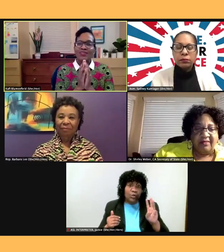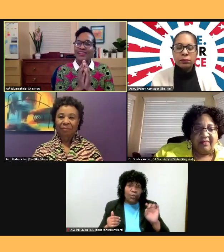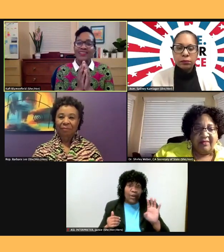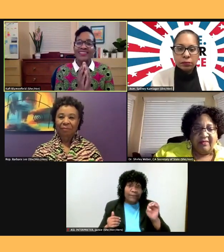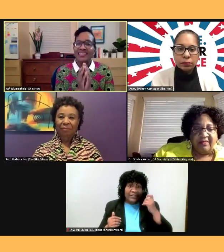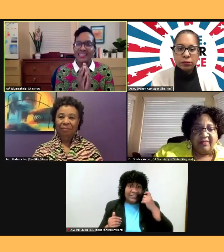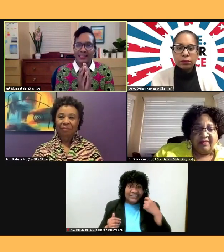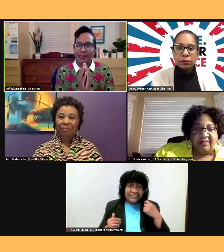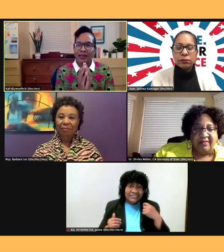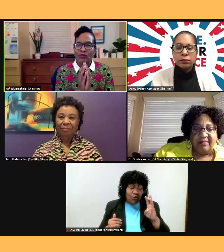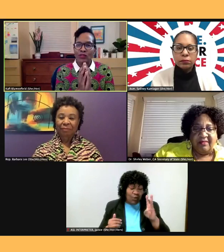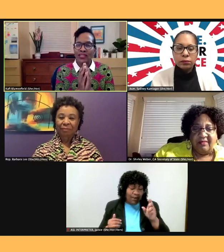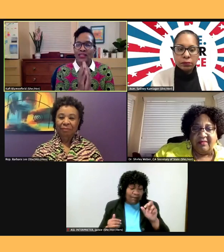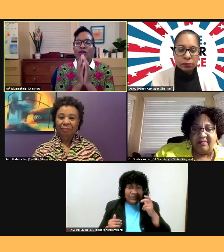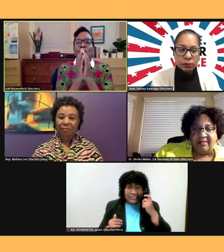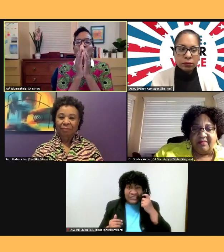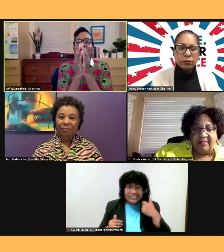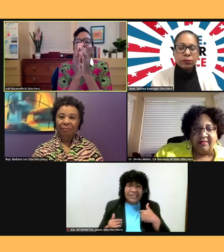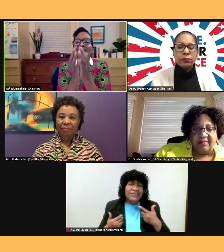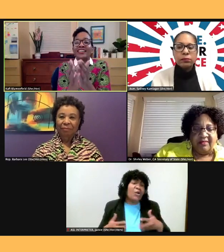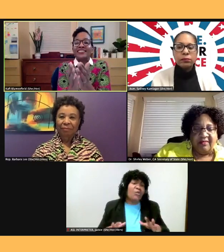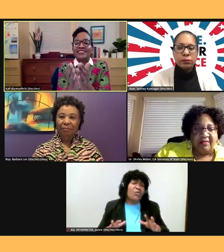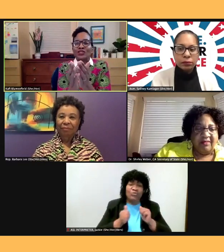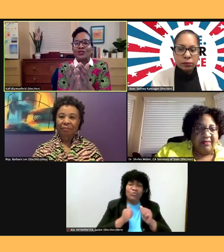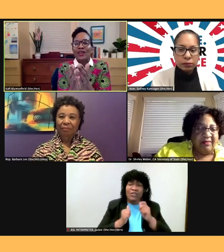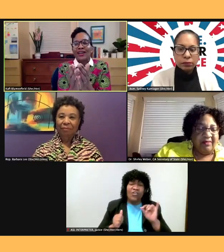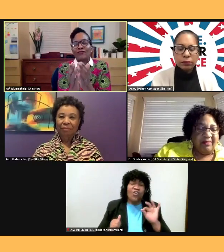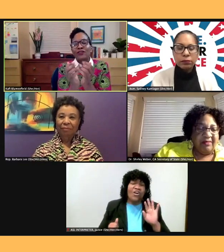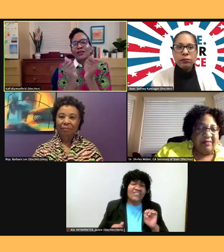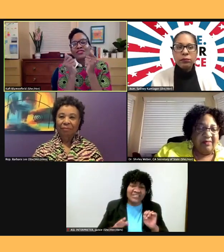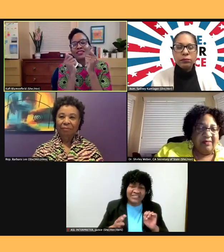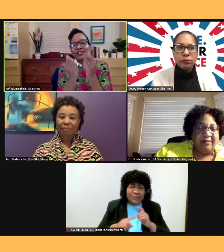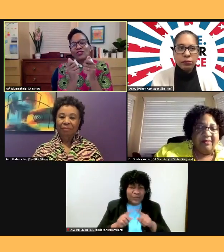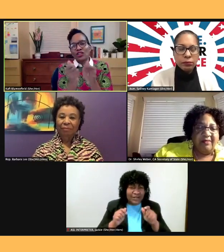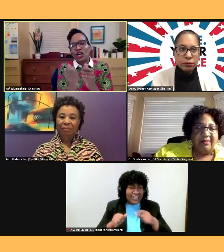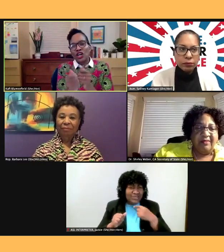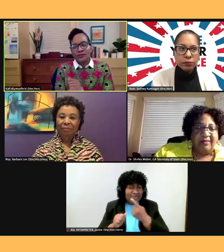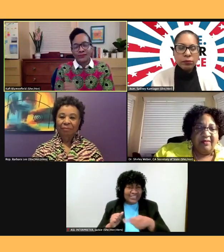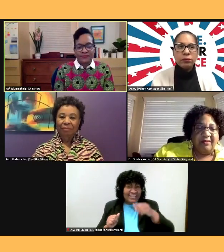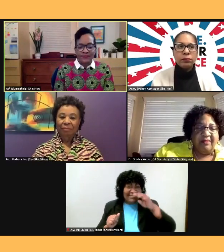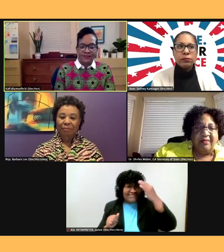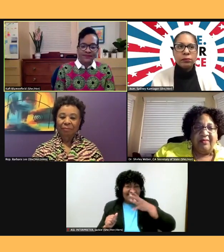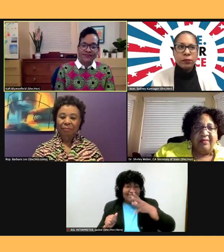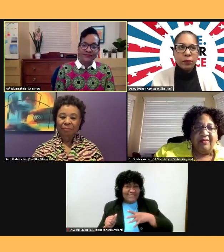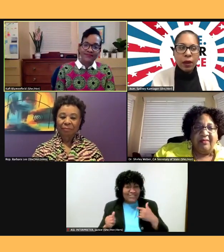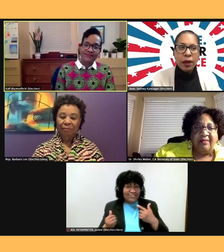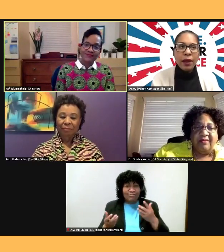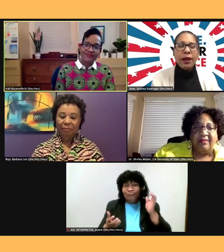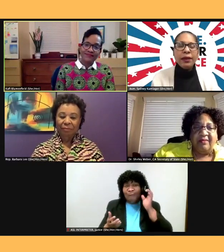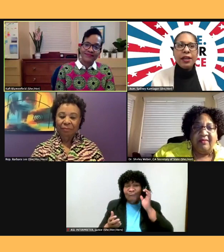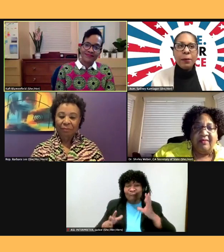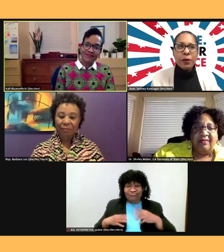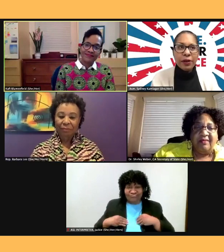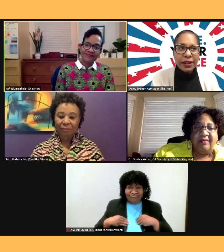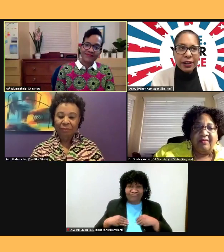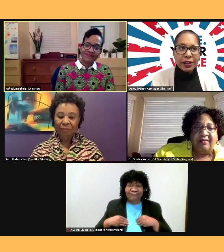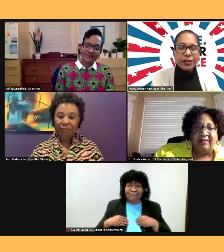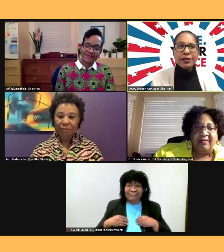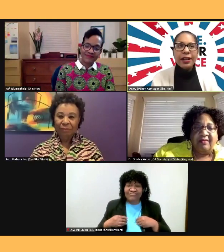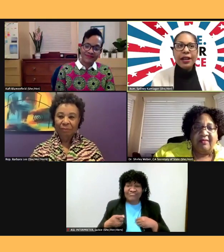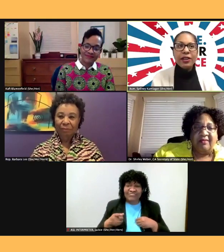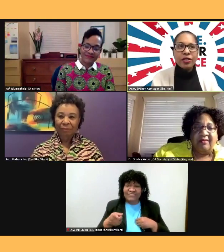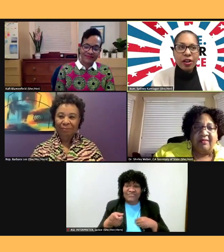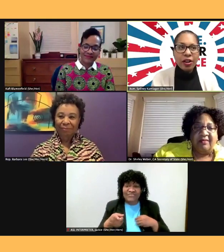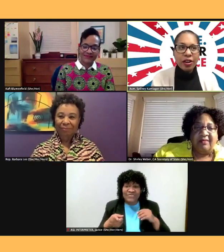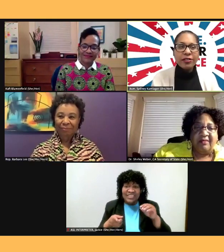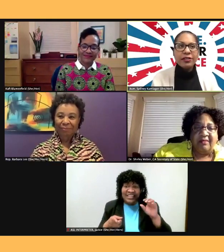about running. What advice do you have for them to hear the call? Keep your ears and your heart